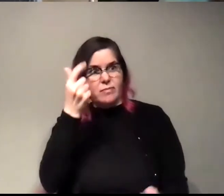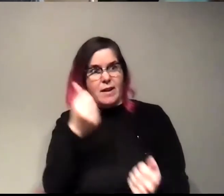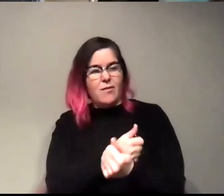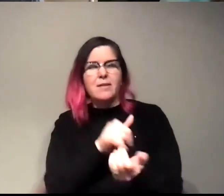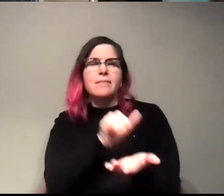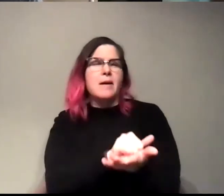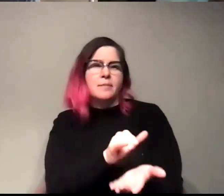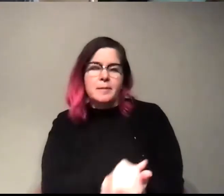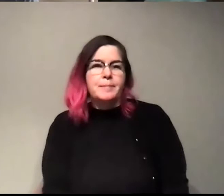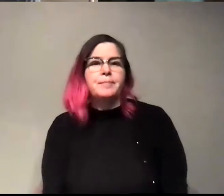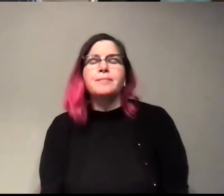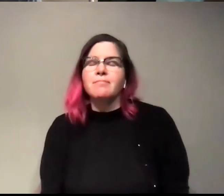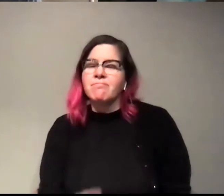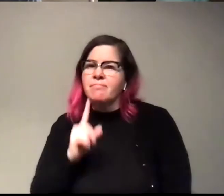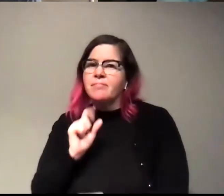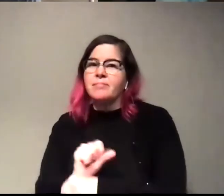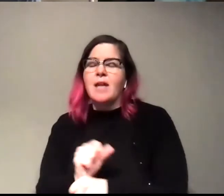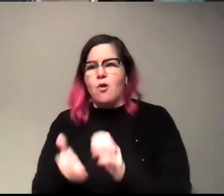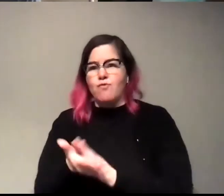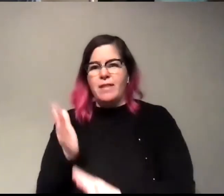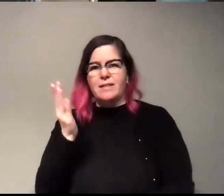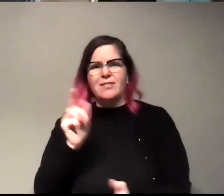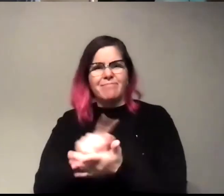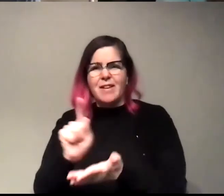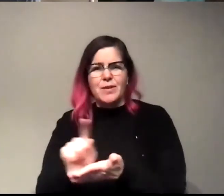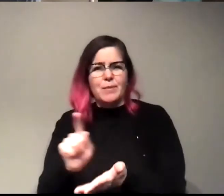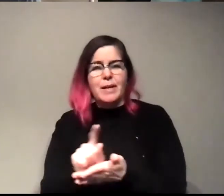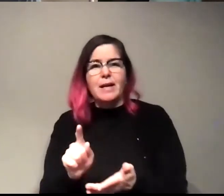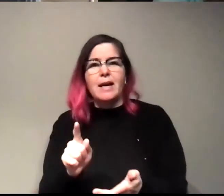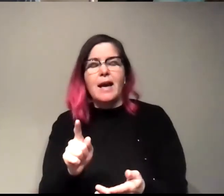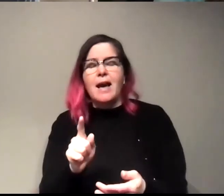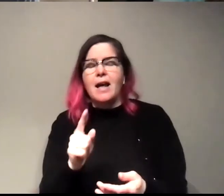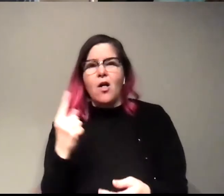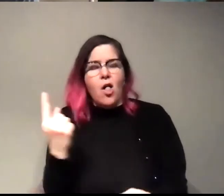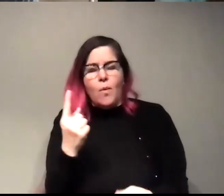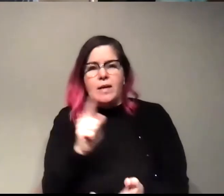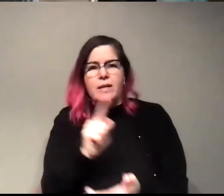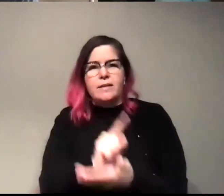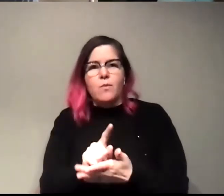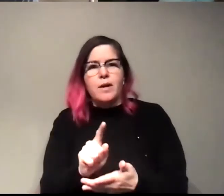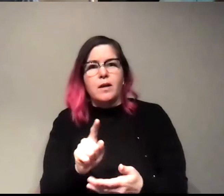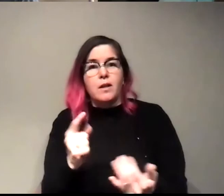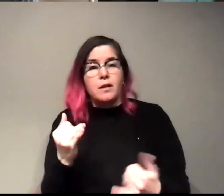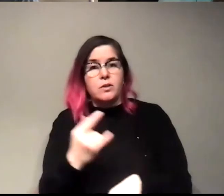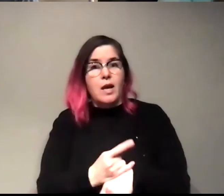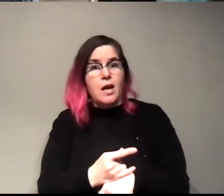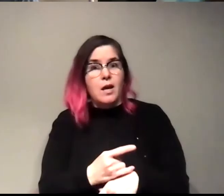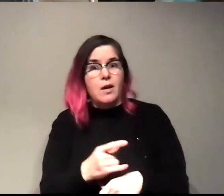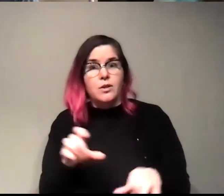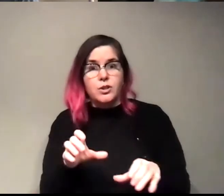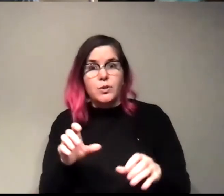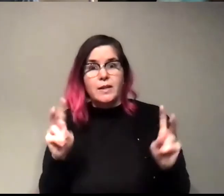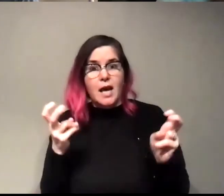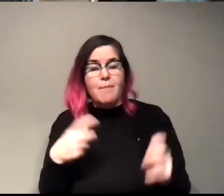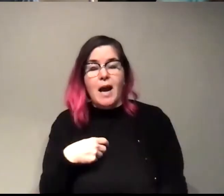sure. Yeah. Like I, I run these sessions every week and, and inevitably every week I'm like today we're doing a topic that I don't know